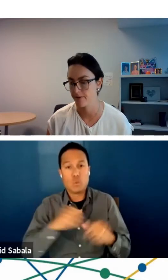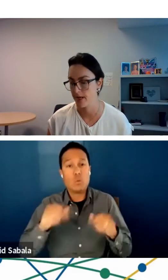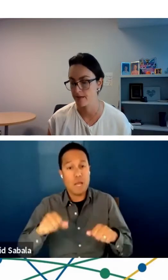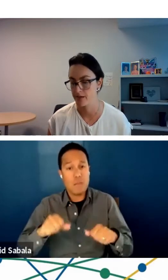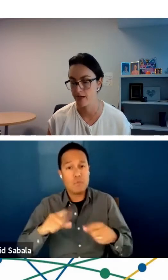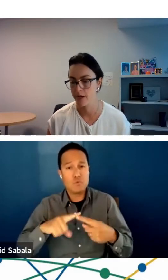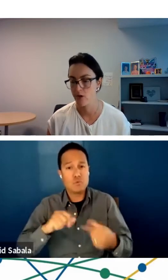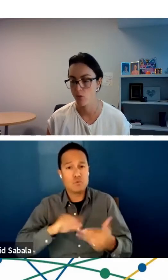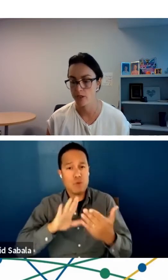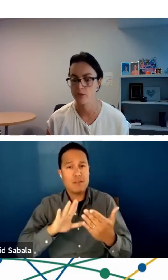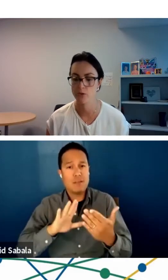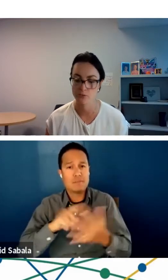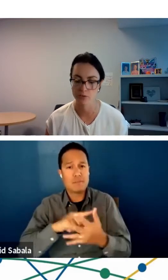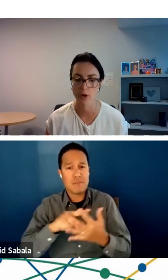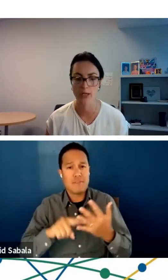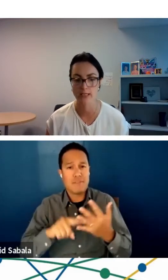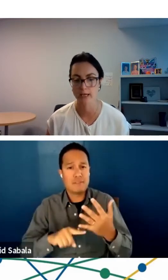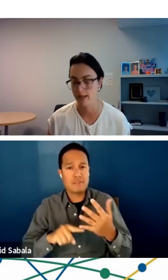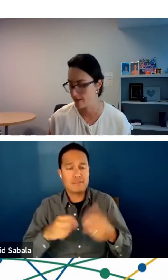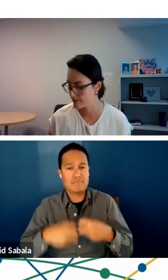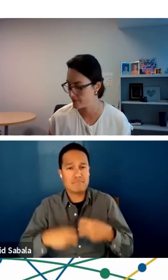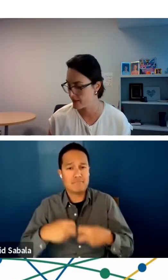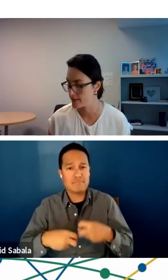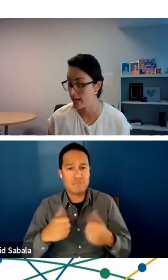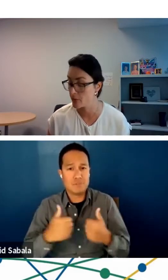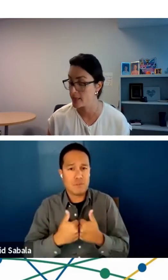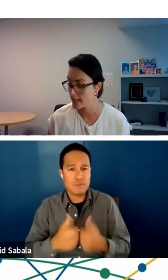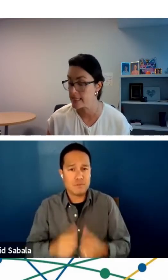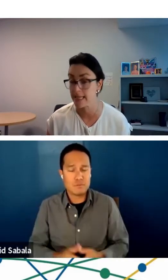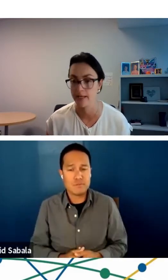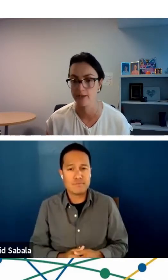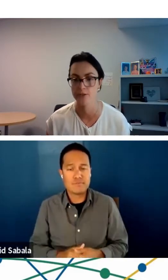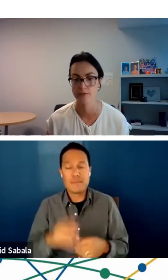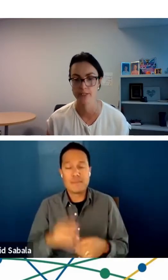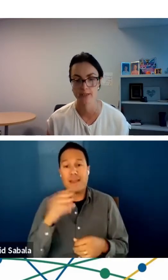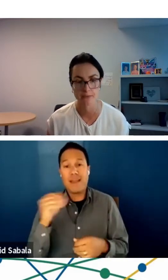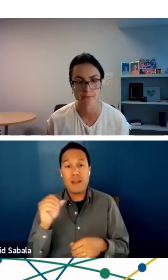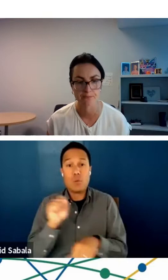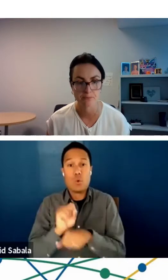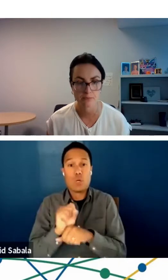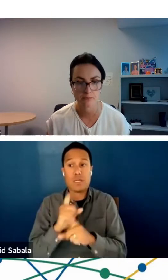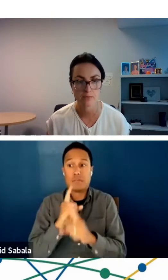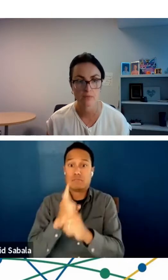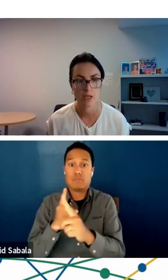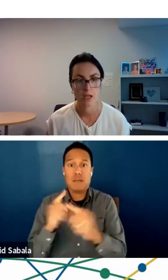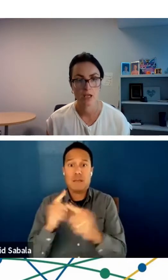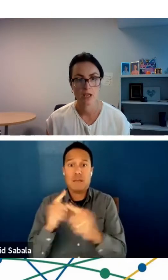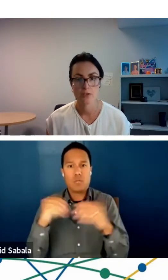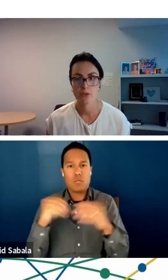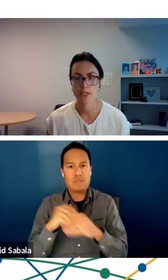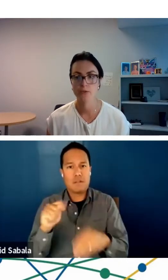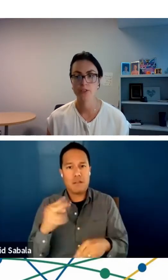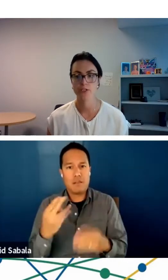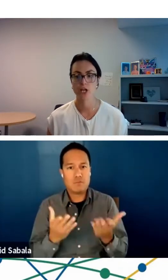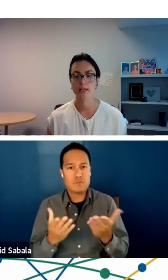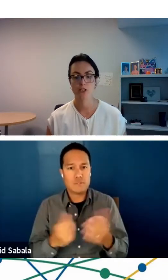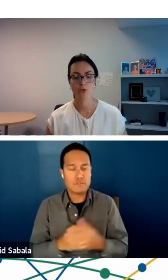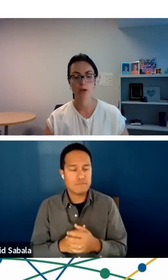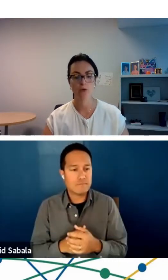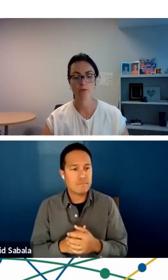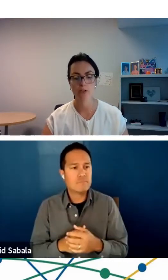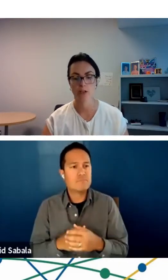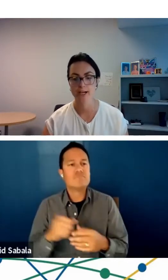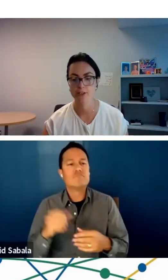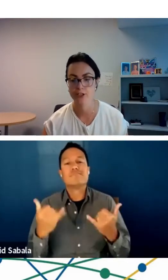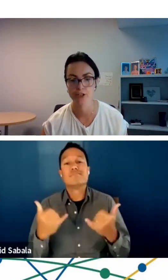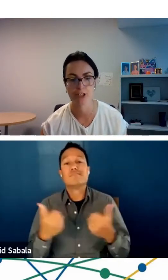telehealth, and work towards promoting telehealth equity and telehealth services. So here was our challenge.